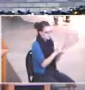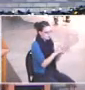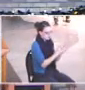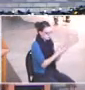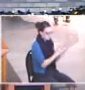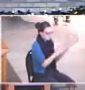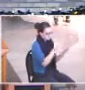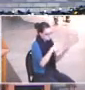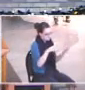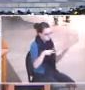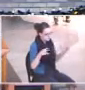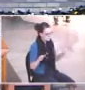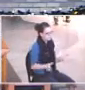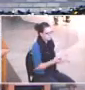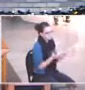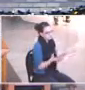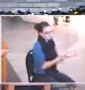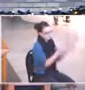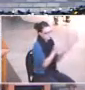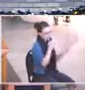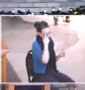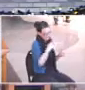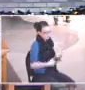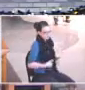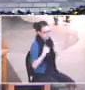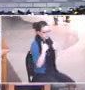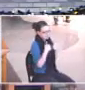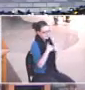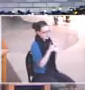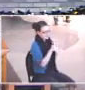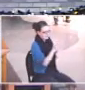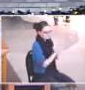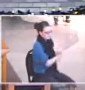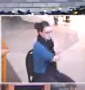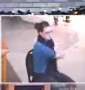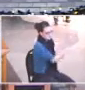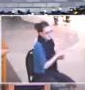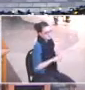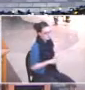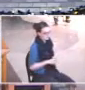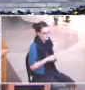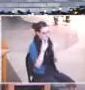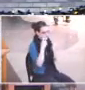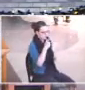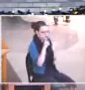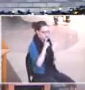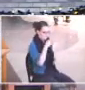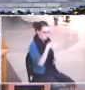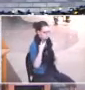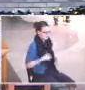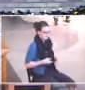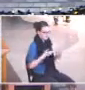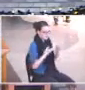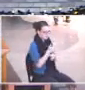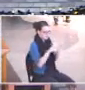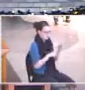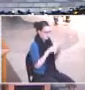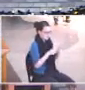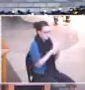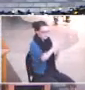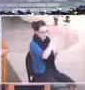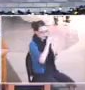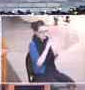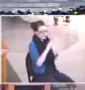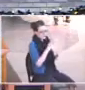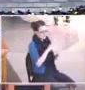for our life journey. We find out who we really are as people of God. We find out our identity